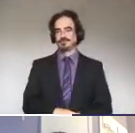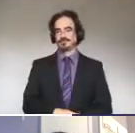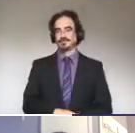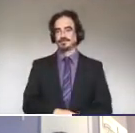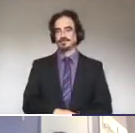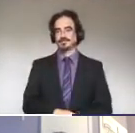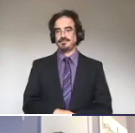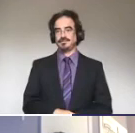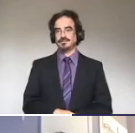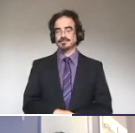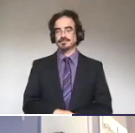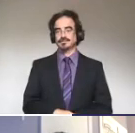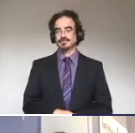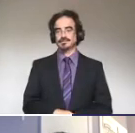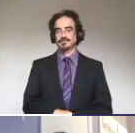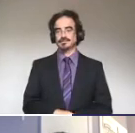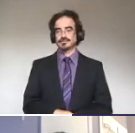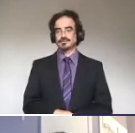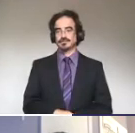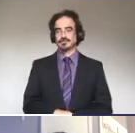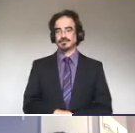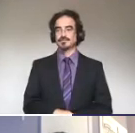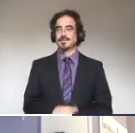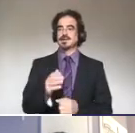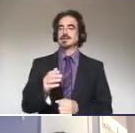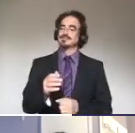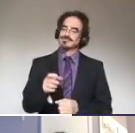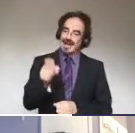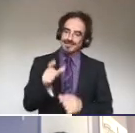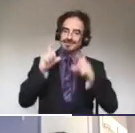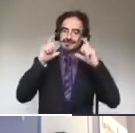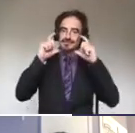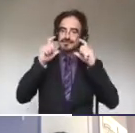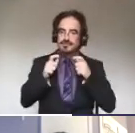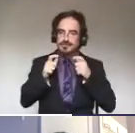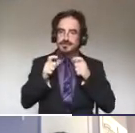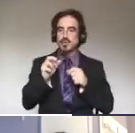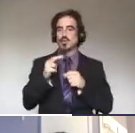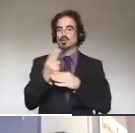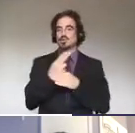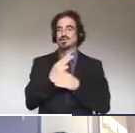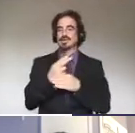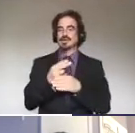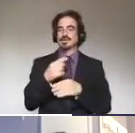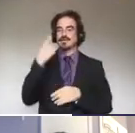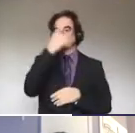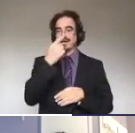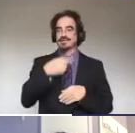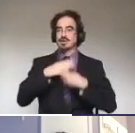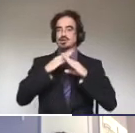We, they're having to lower the mask. Wearing face shields can be an option.